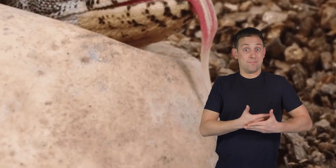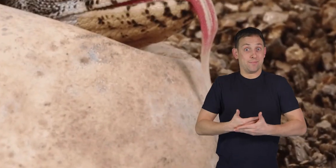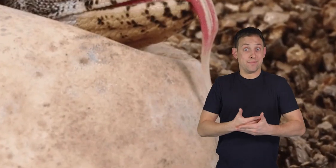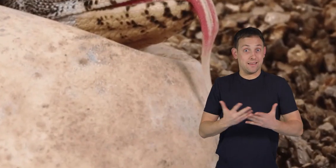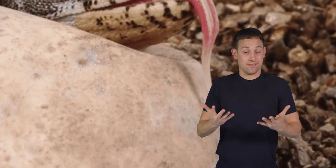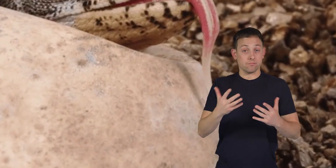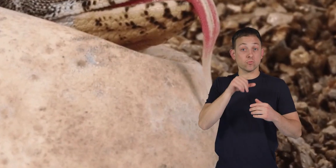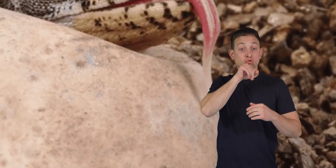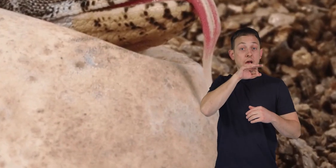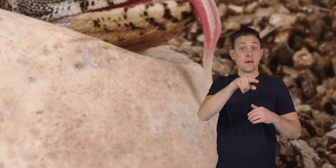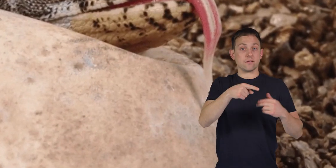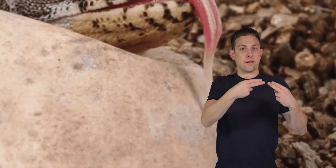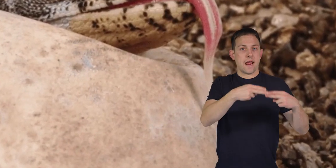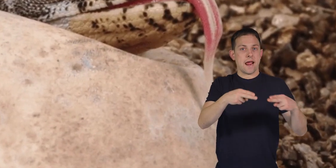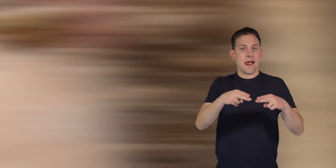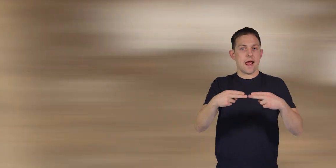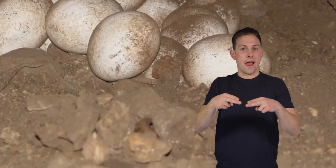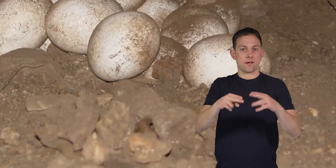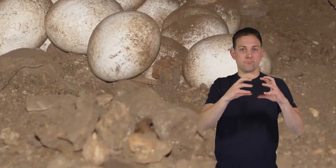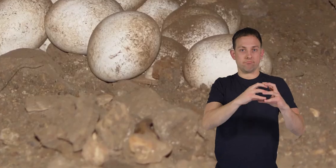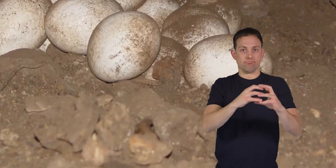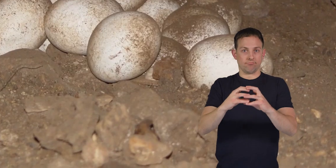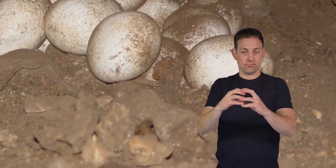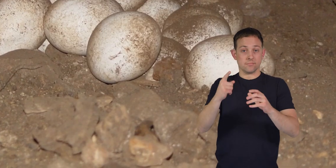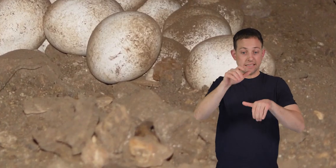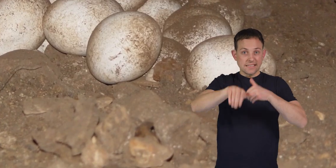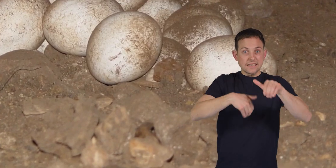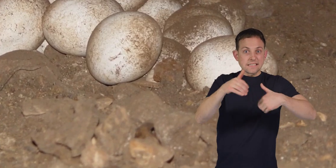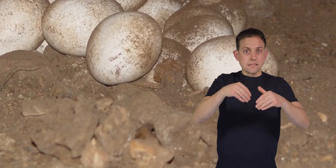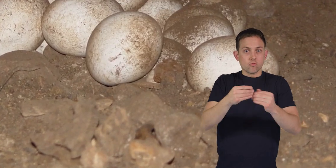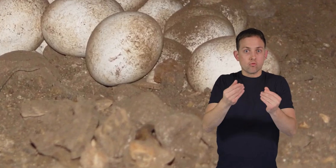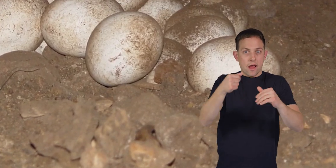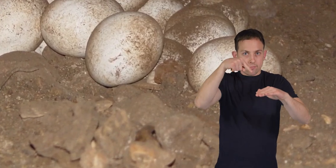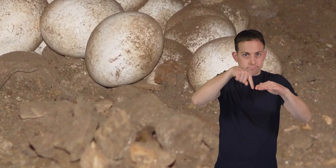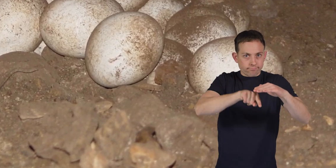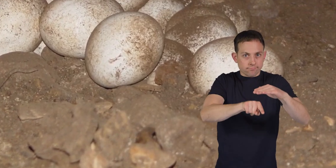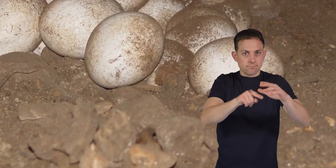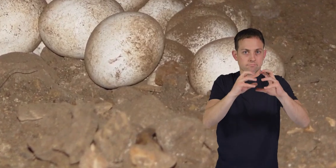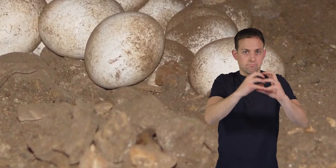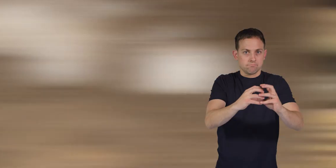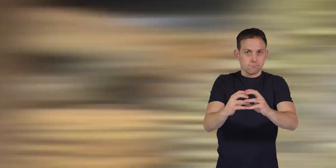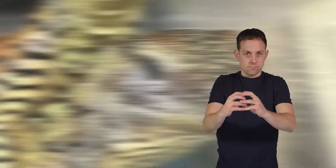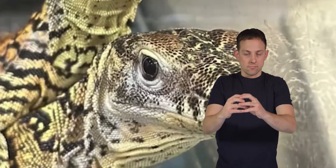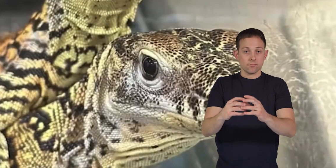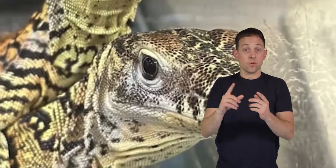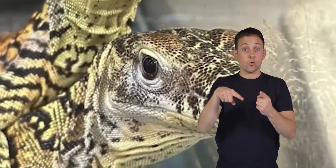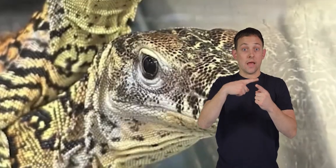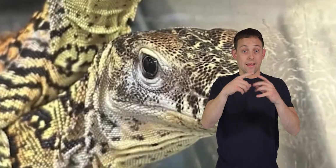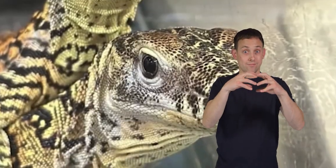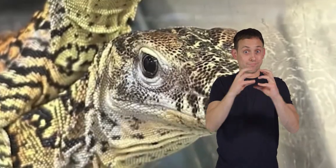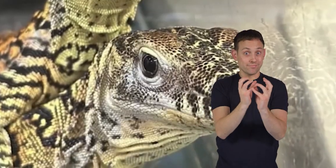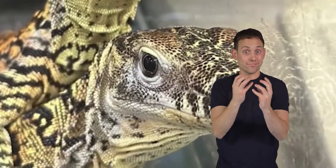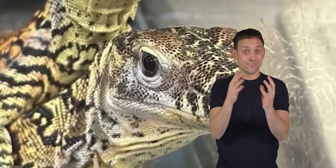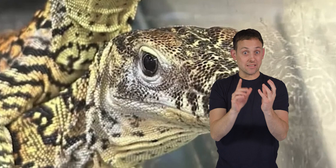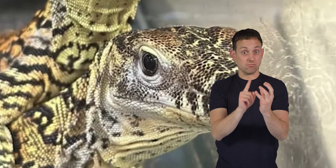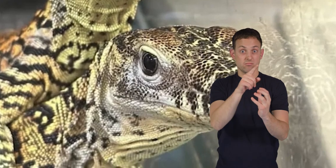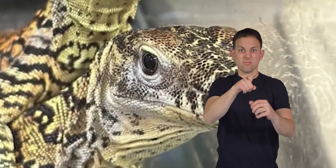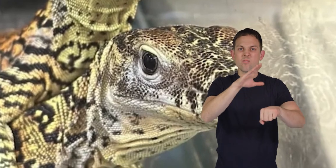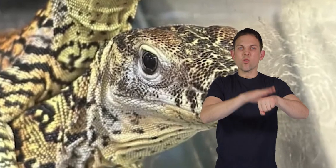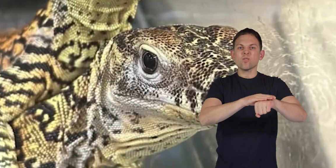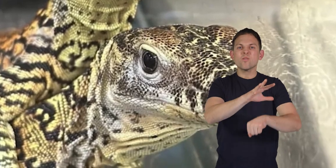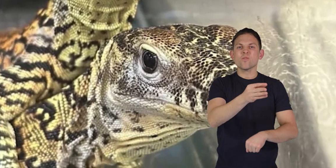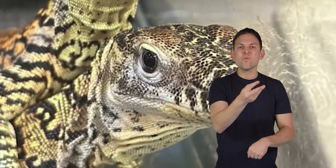babies, Komodo dragons lay eggs in nests that they dig in the ground. Once the baby dragons hatch,